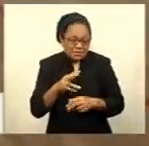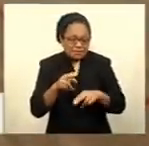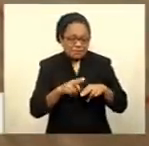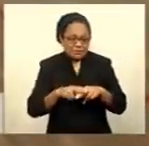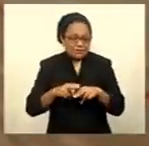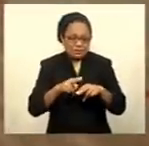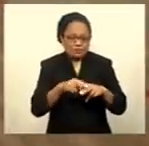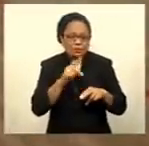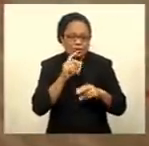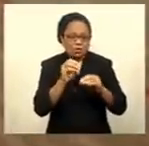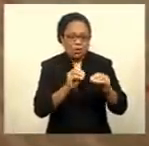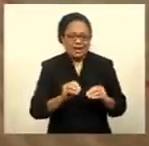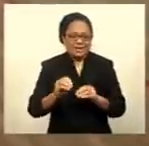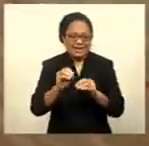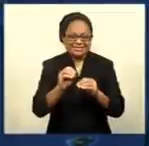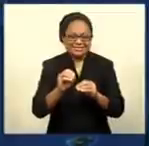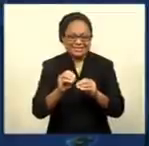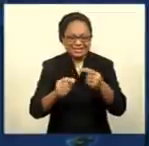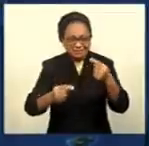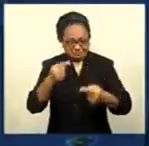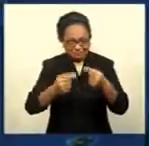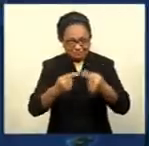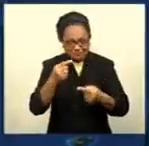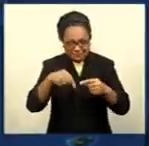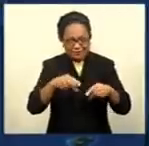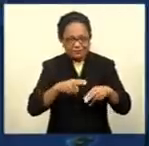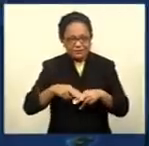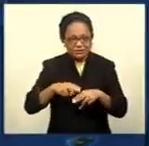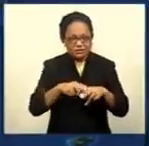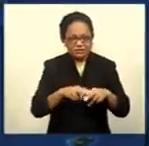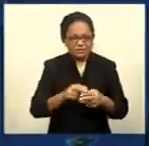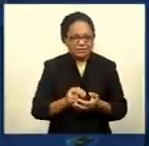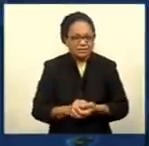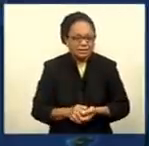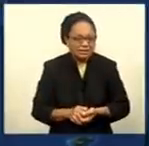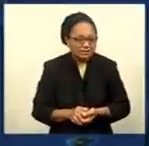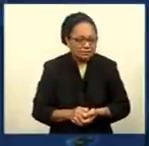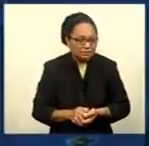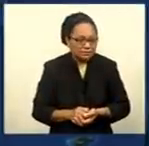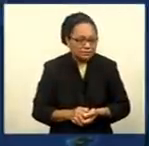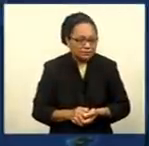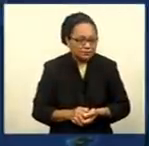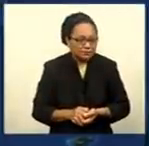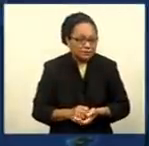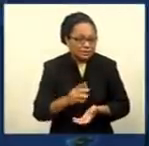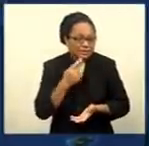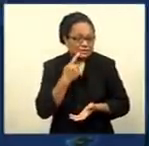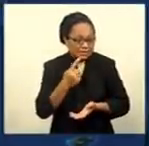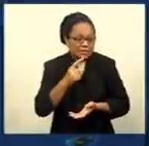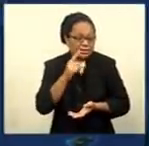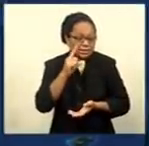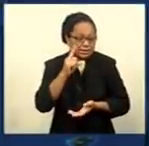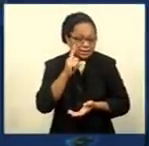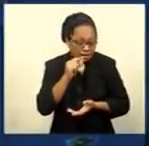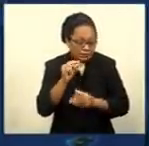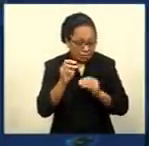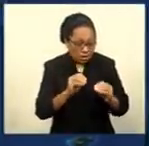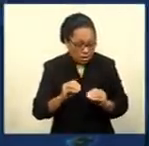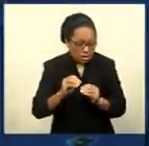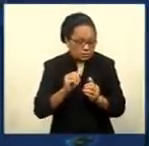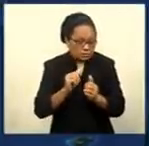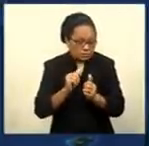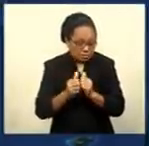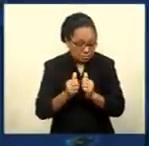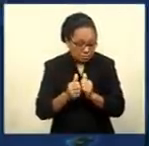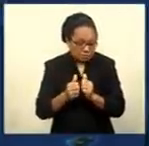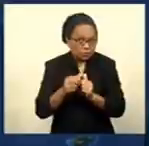whenever it's held. It's basically cancelled by Oceania Squash. But in retrospect to that, they have said